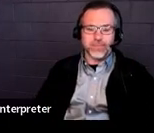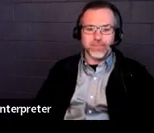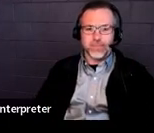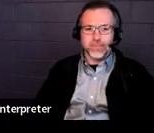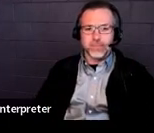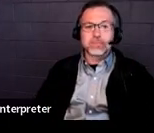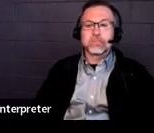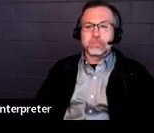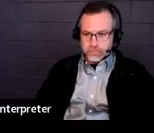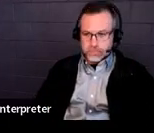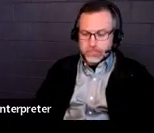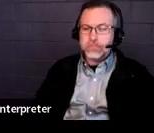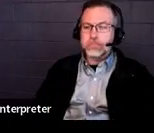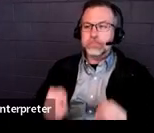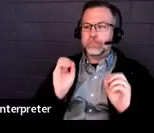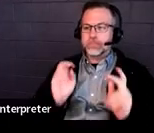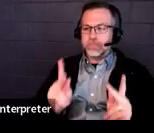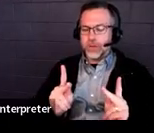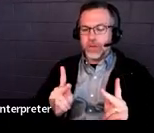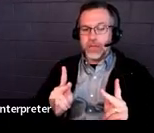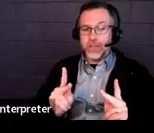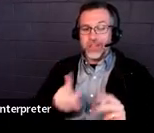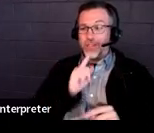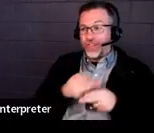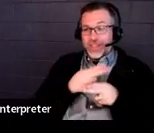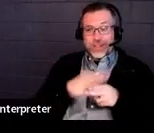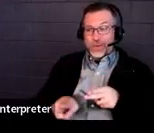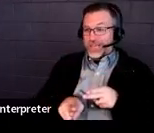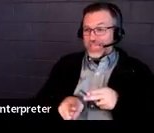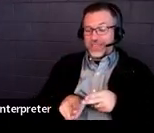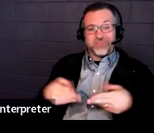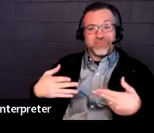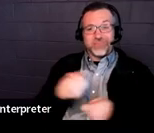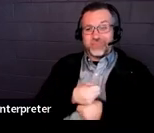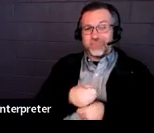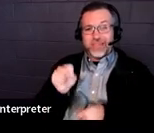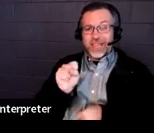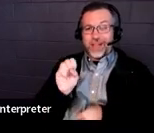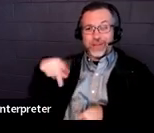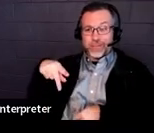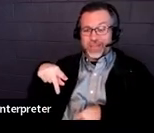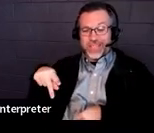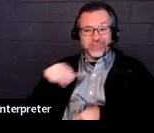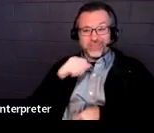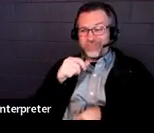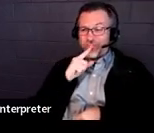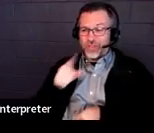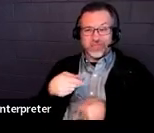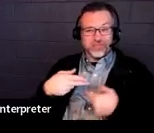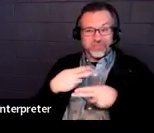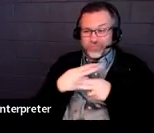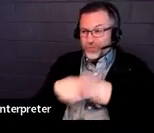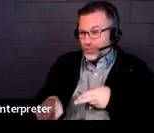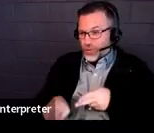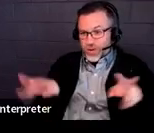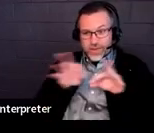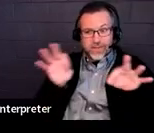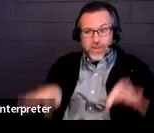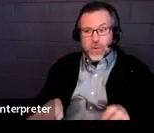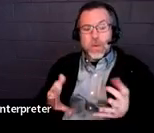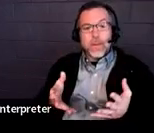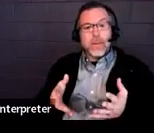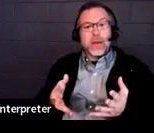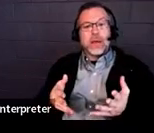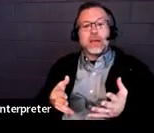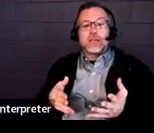All right, and it was pretty quick, because a summary of performance is not a huge form. It's really about having that